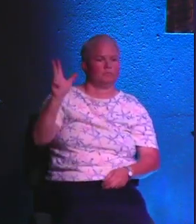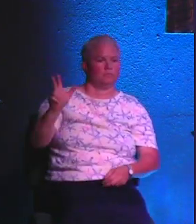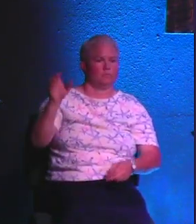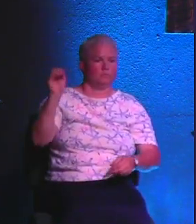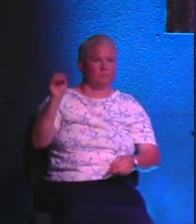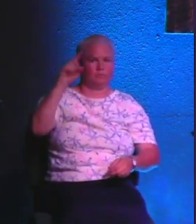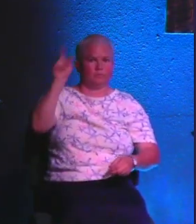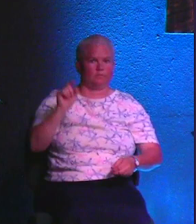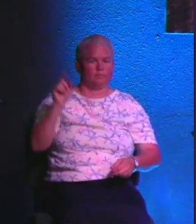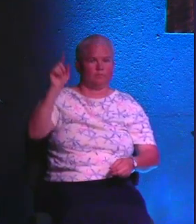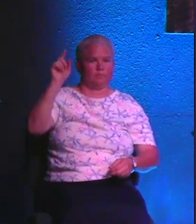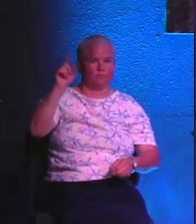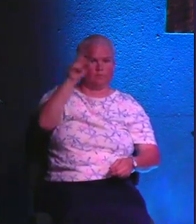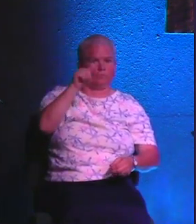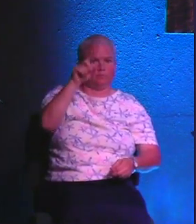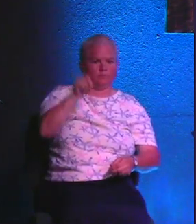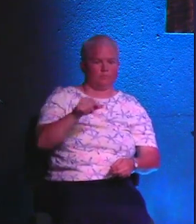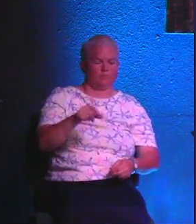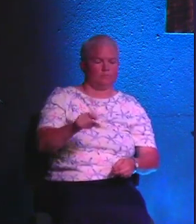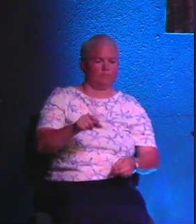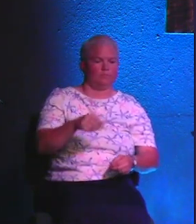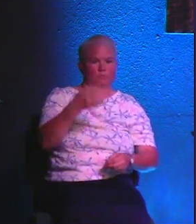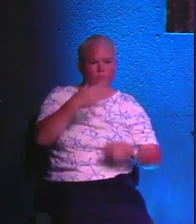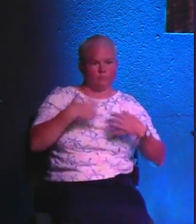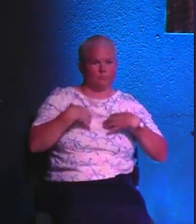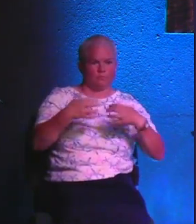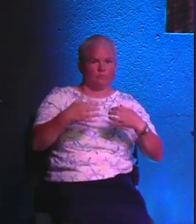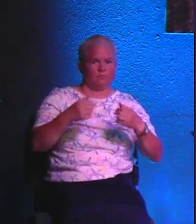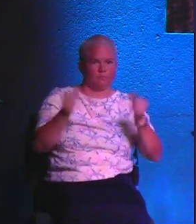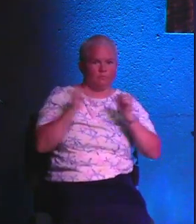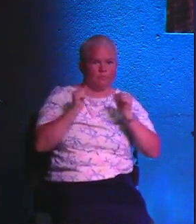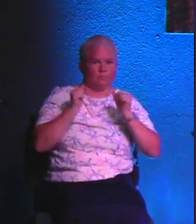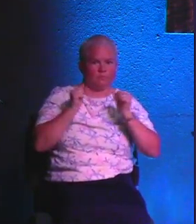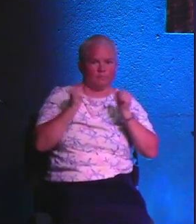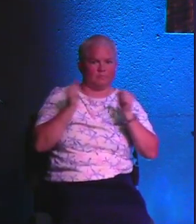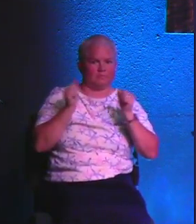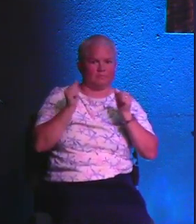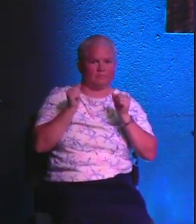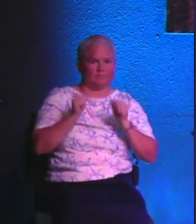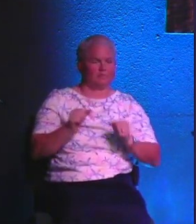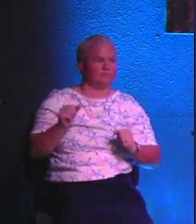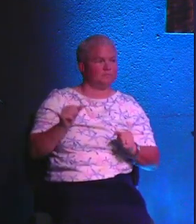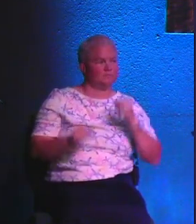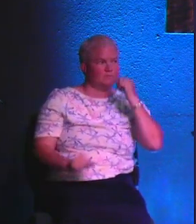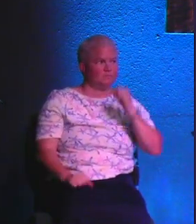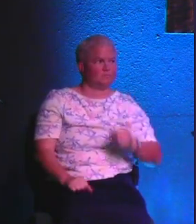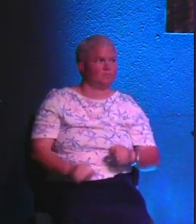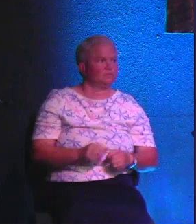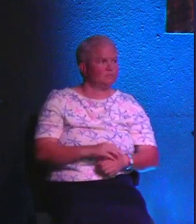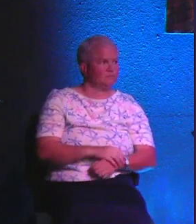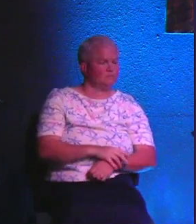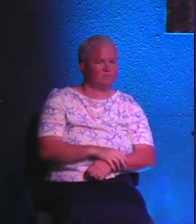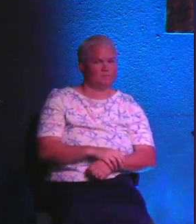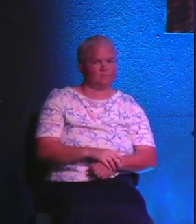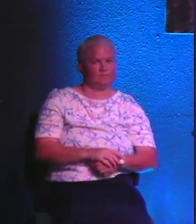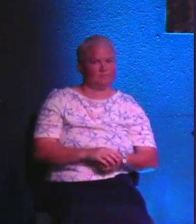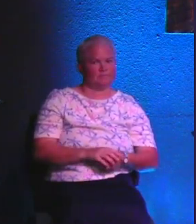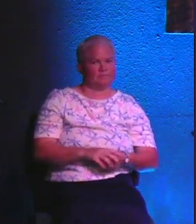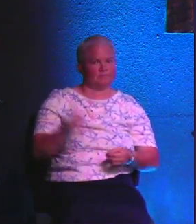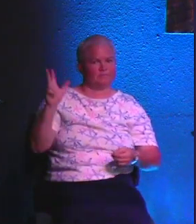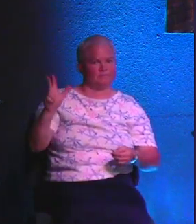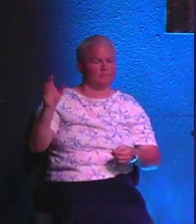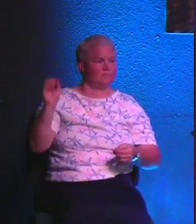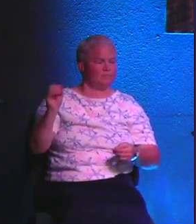% louder. Each one of you. Well, the guy in the back is always loud, but it's okay. 30% would be great.